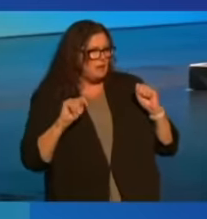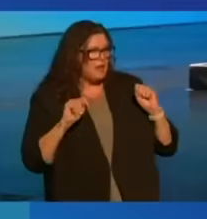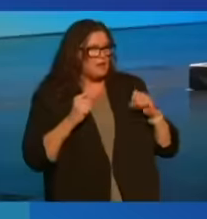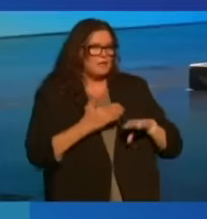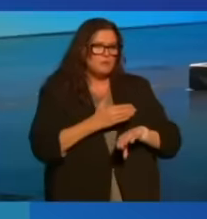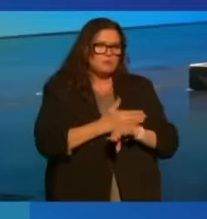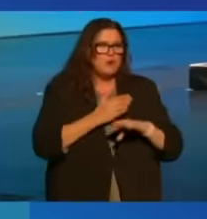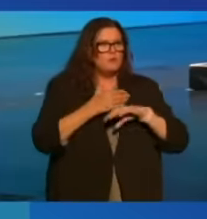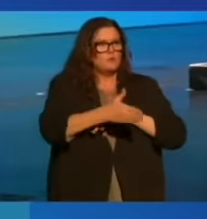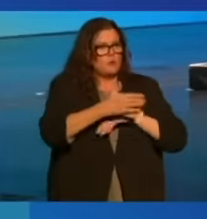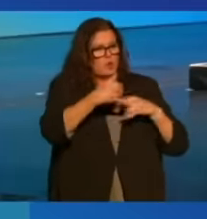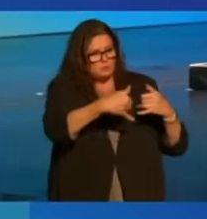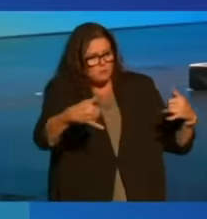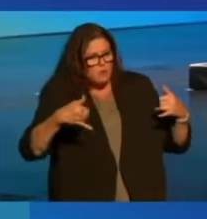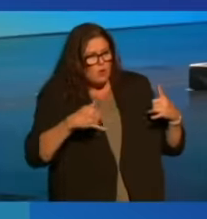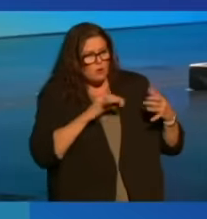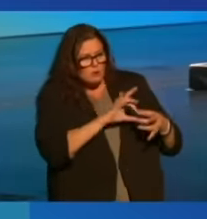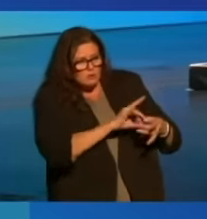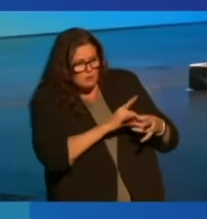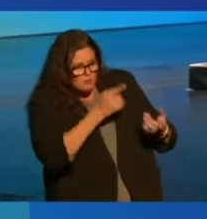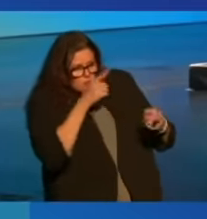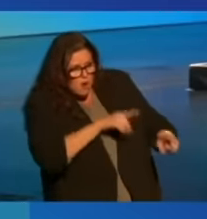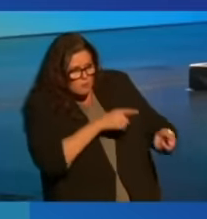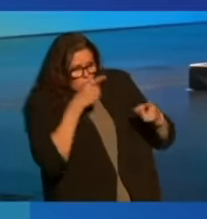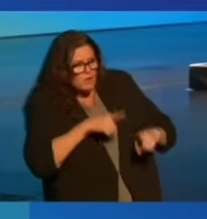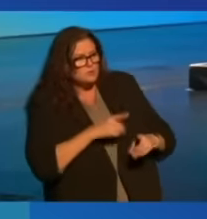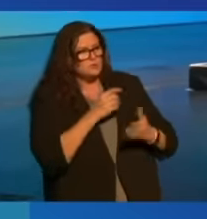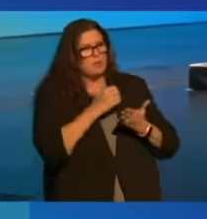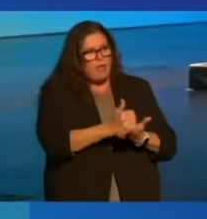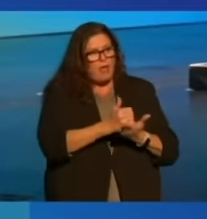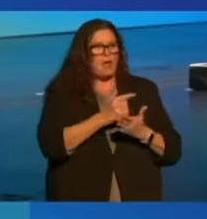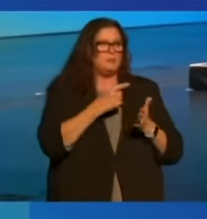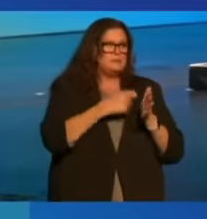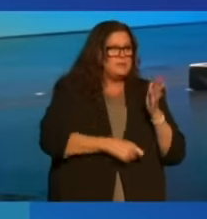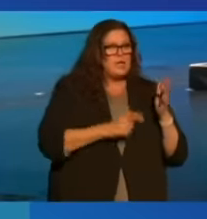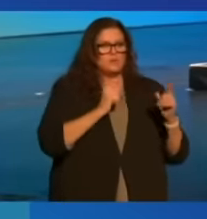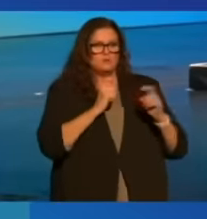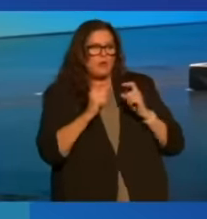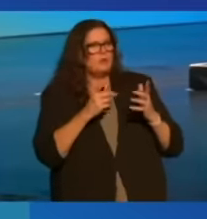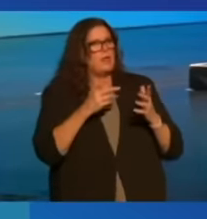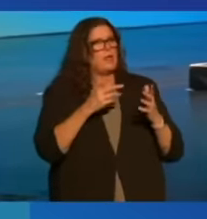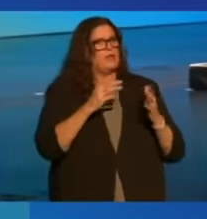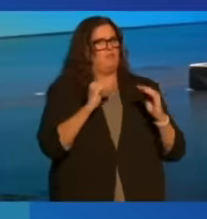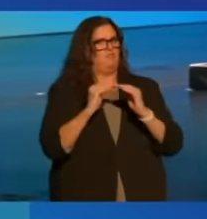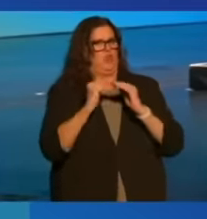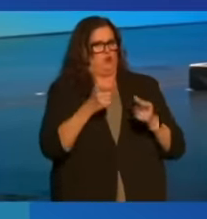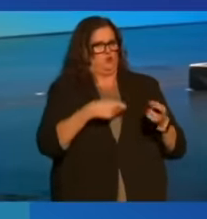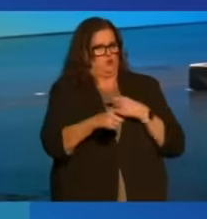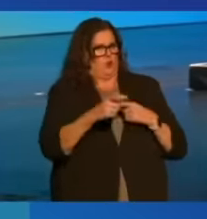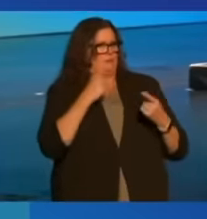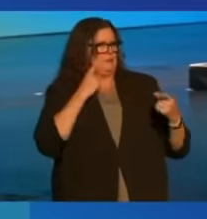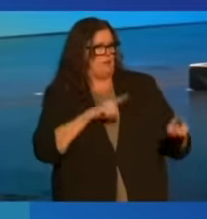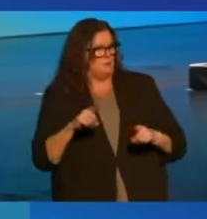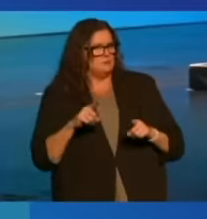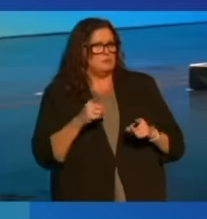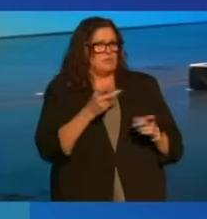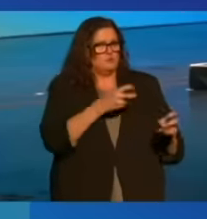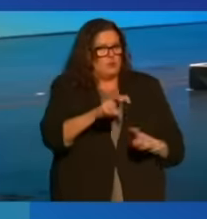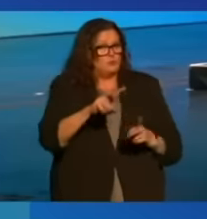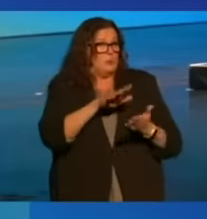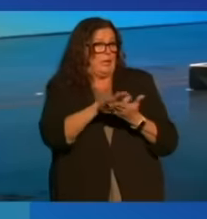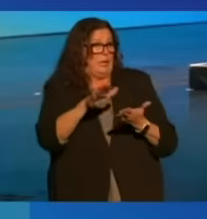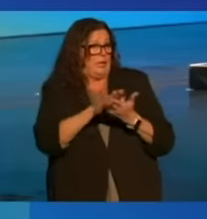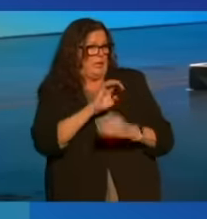cross-border cooperation to help governments tax and regulate and negotiate fair trade deals and transition to clean